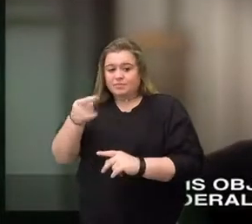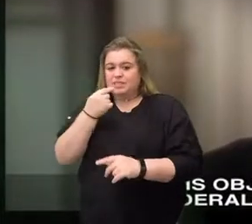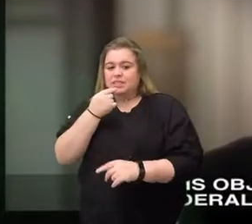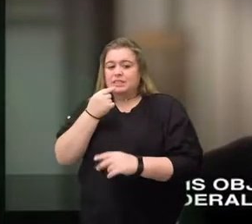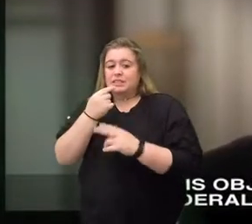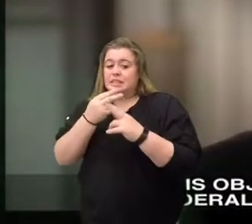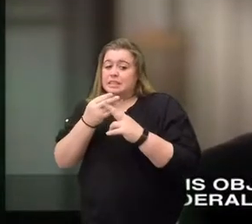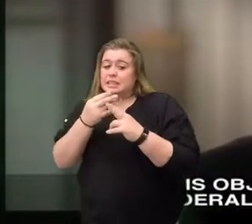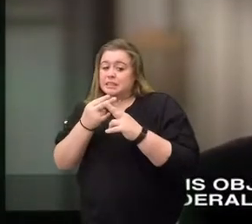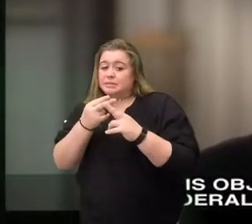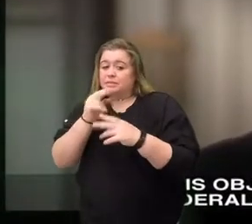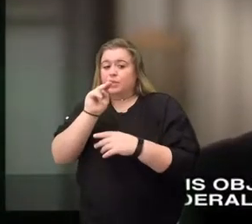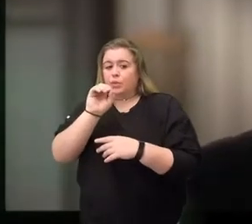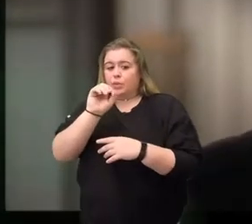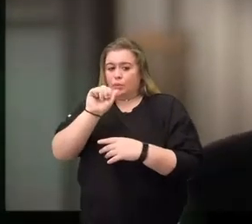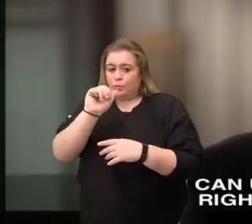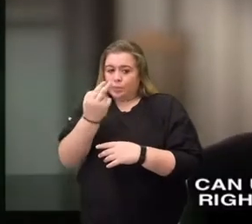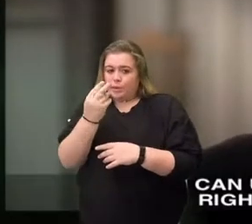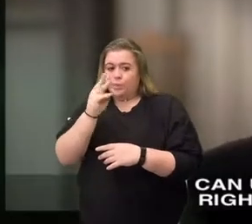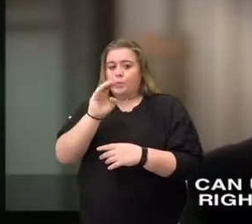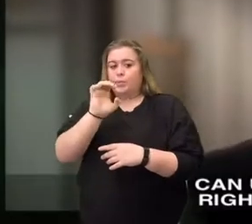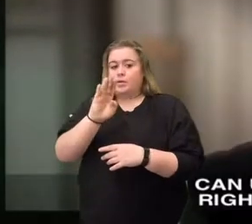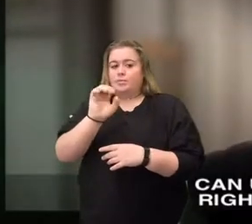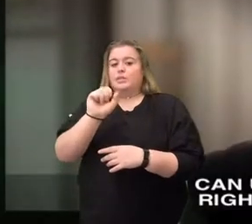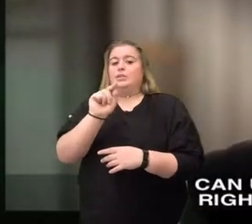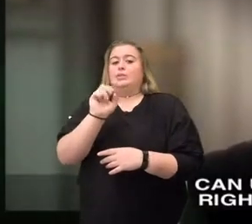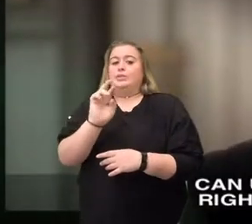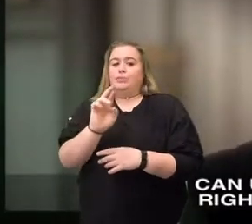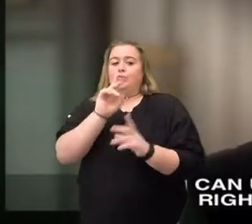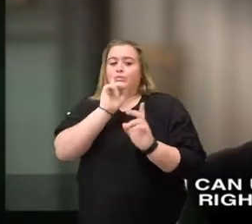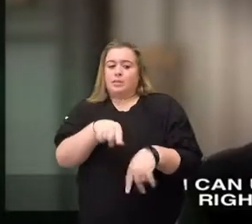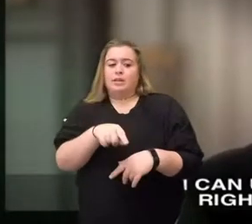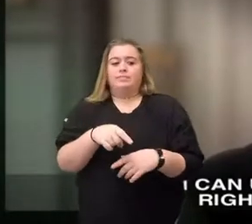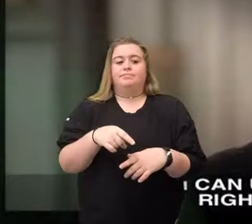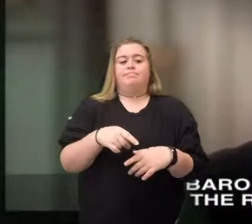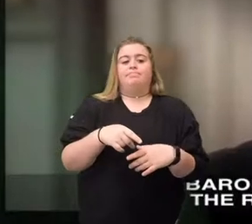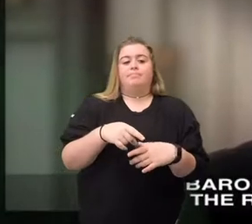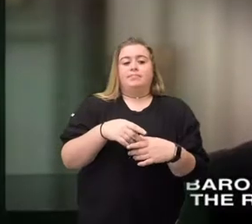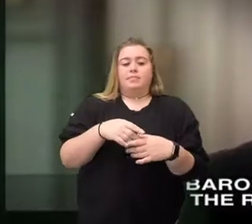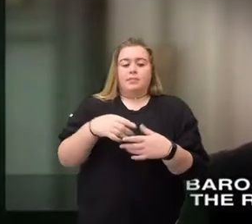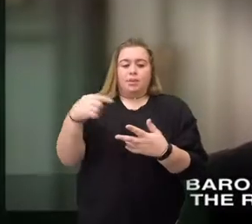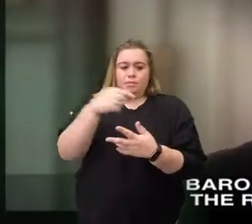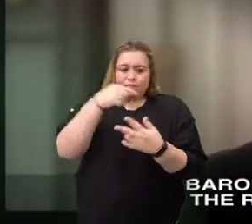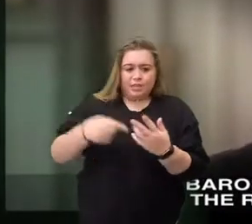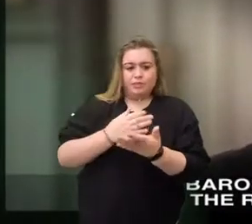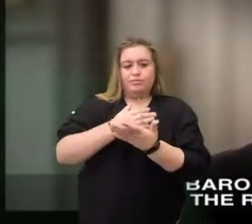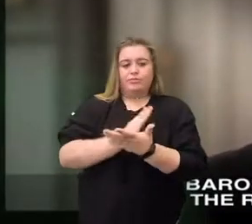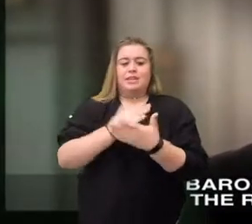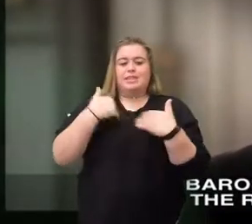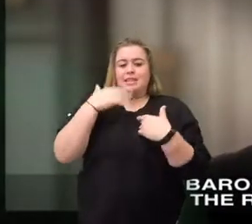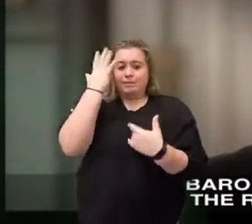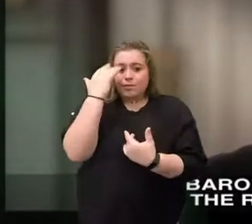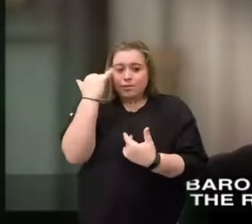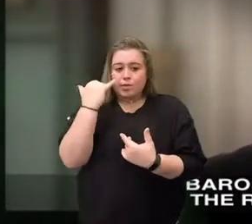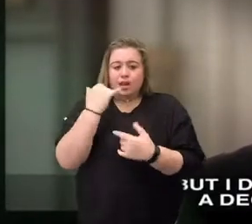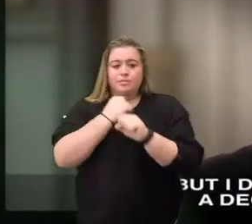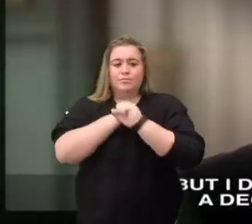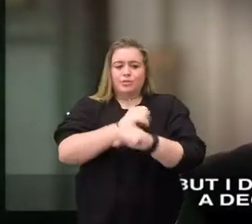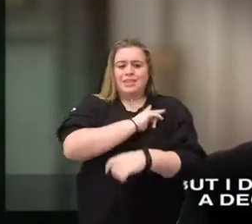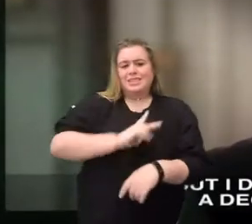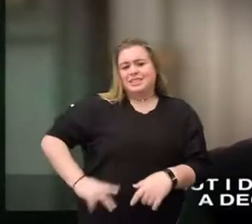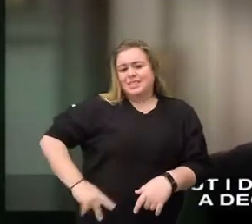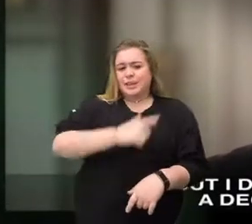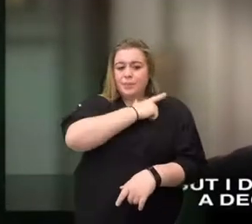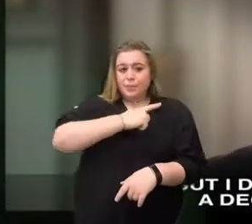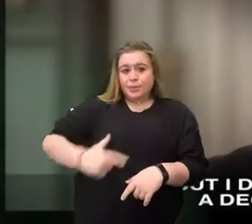federalists like Noah Webster. I can understand a bill of rights to prevent kings and barons from encroaching on the rights of the people,